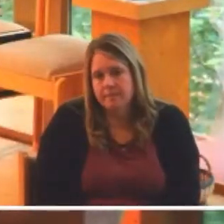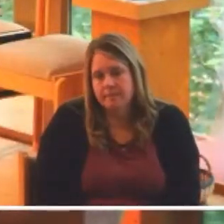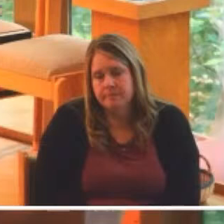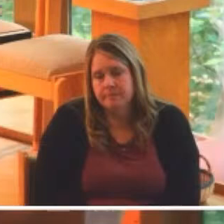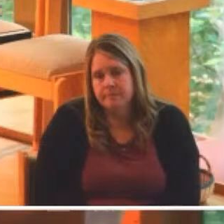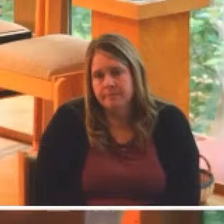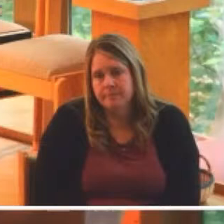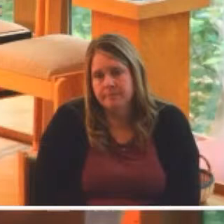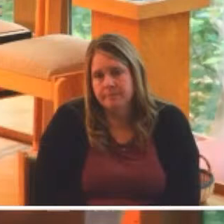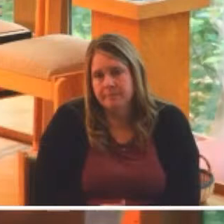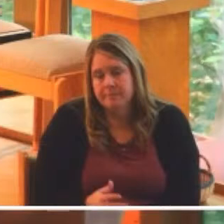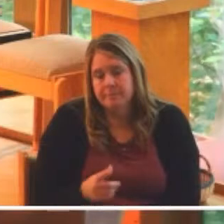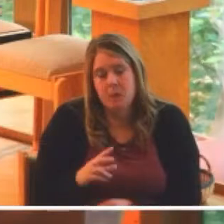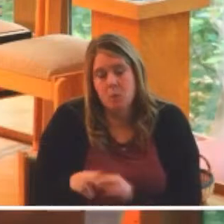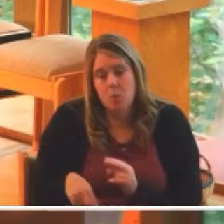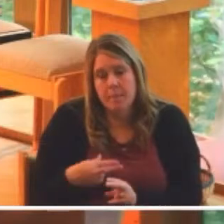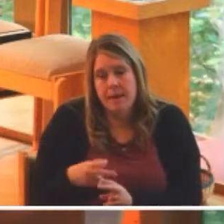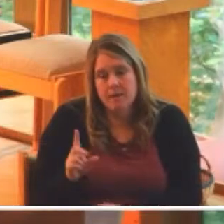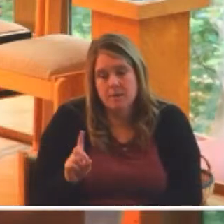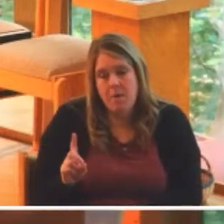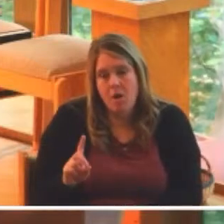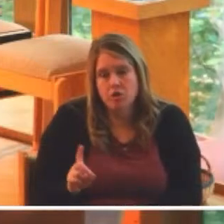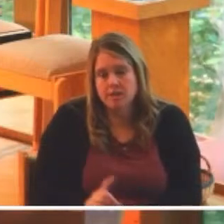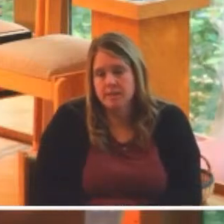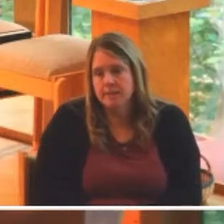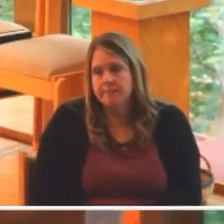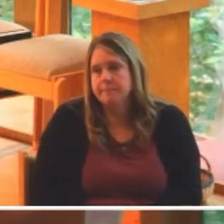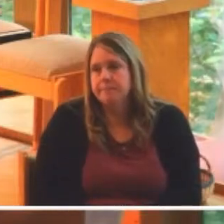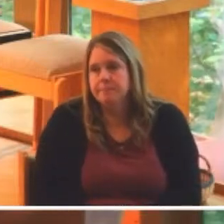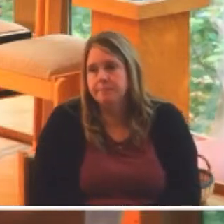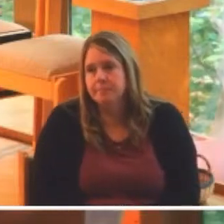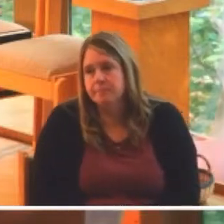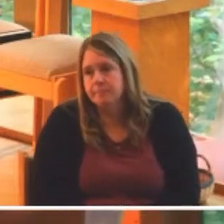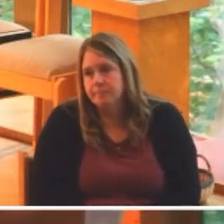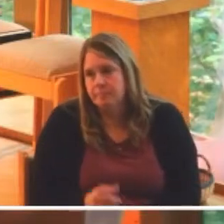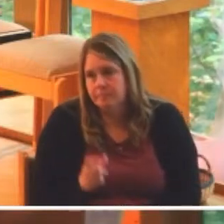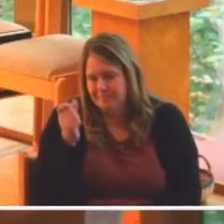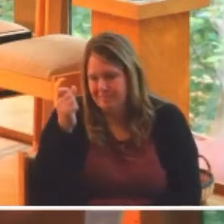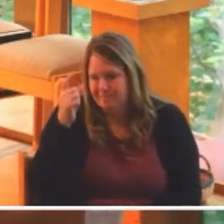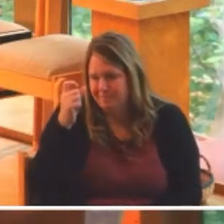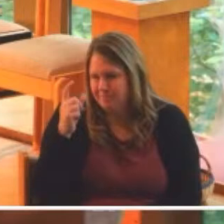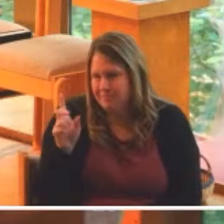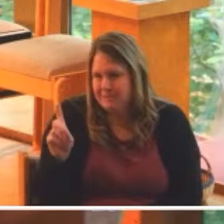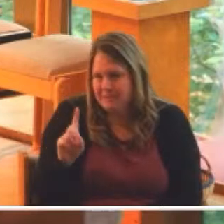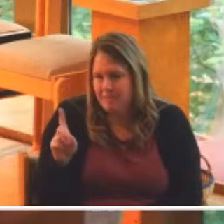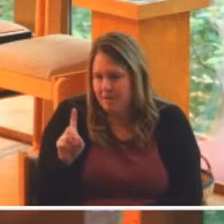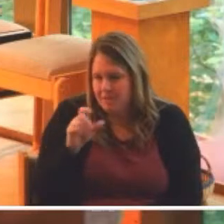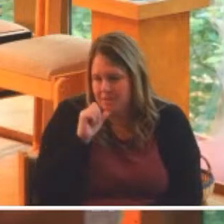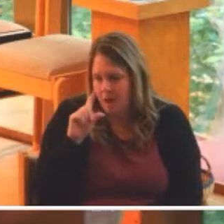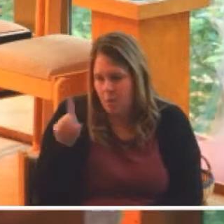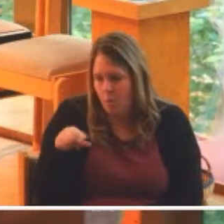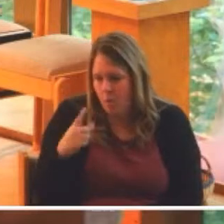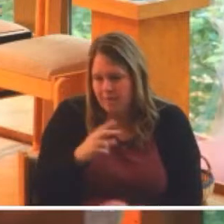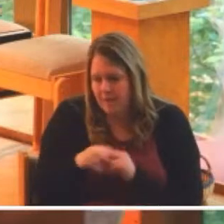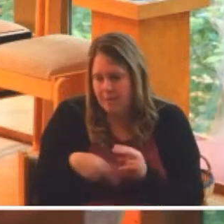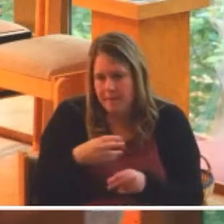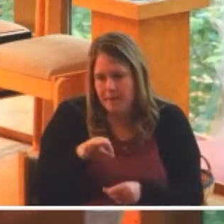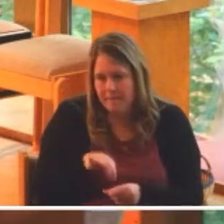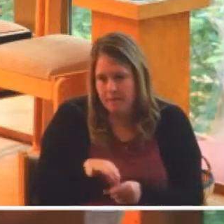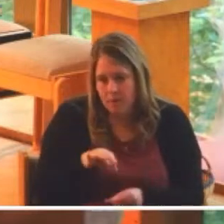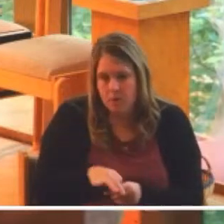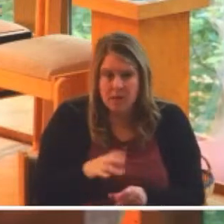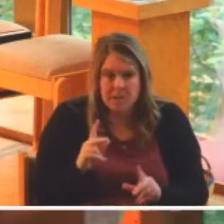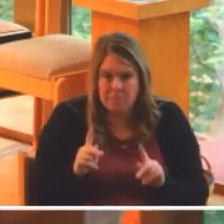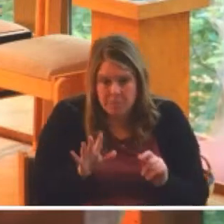What about democracy? Let us first be clear in saying that democracy is not just about voting. There are people all over the world who get